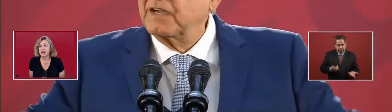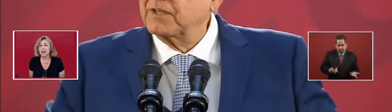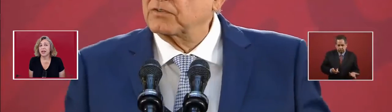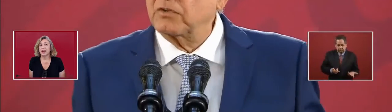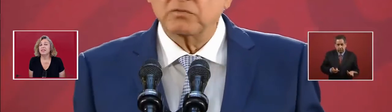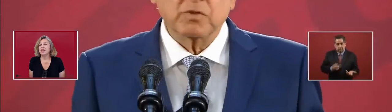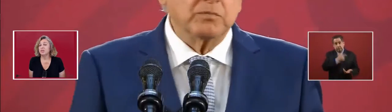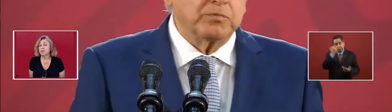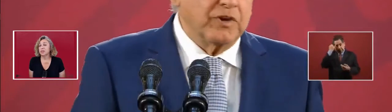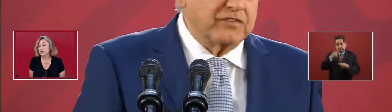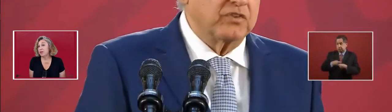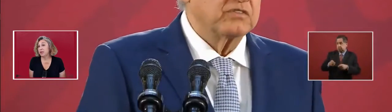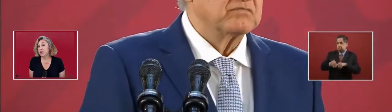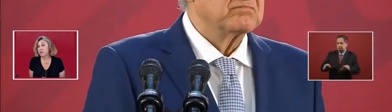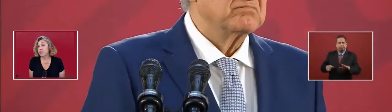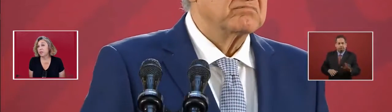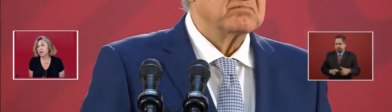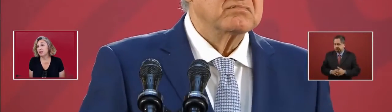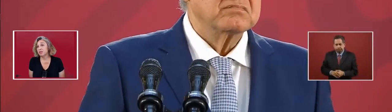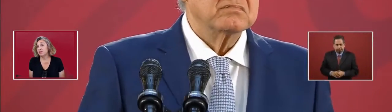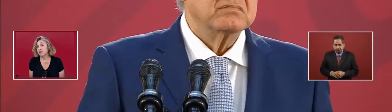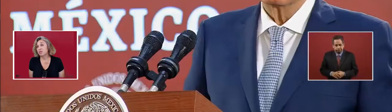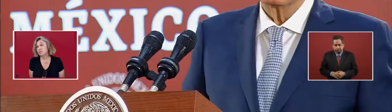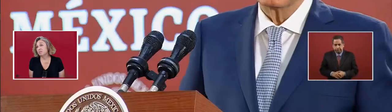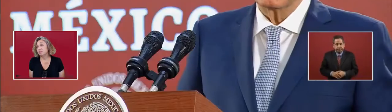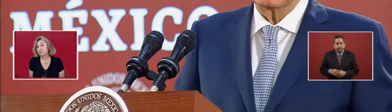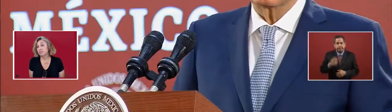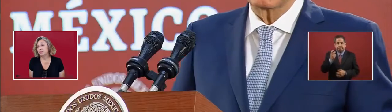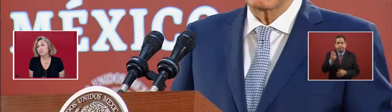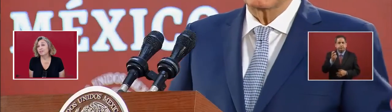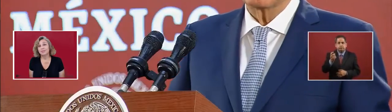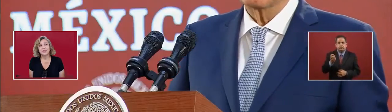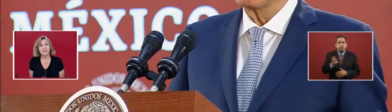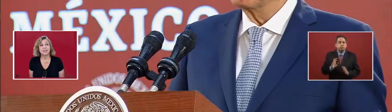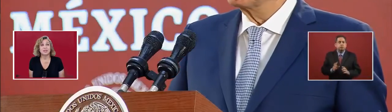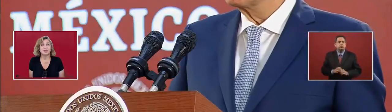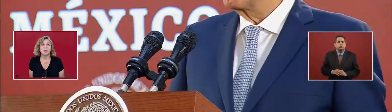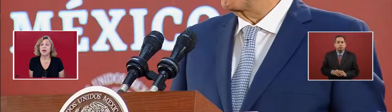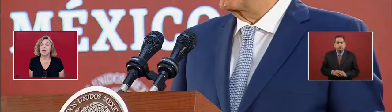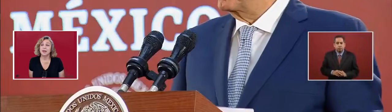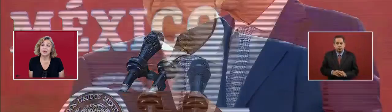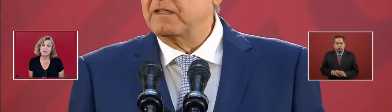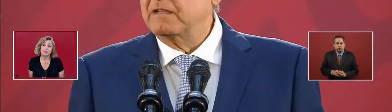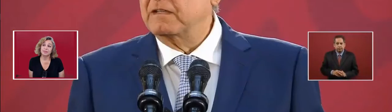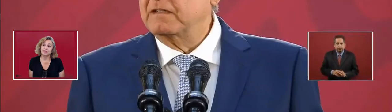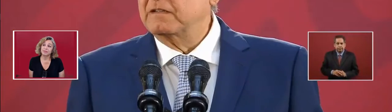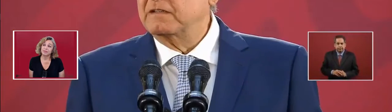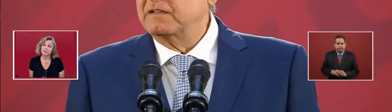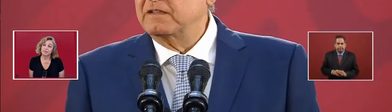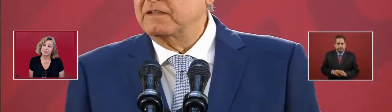And then it would somehow get to everybody else. So that's why